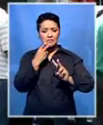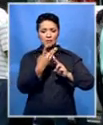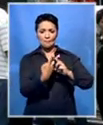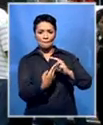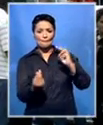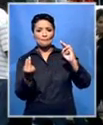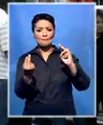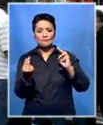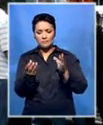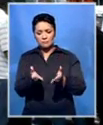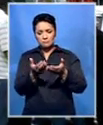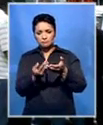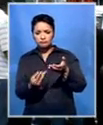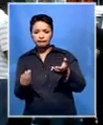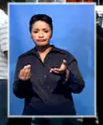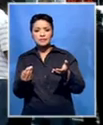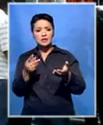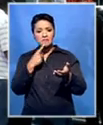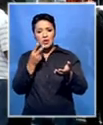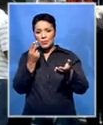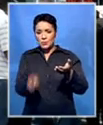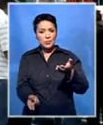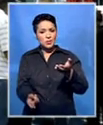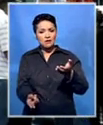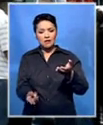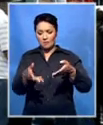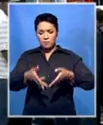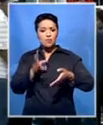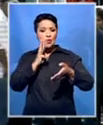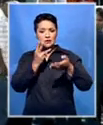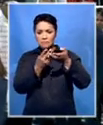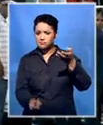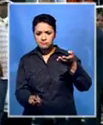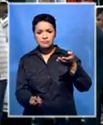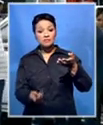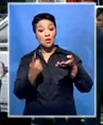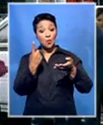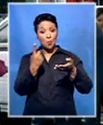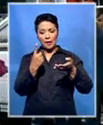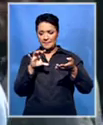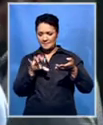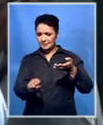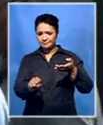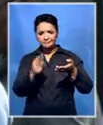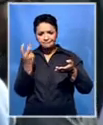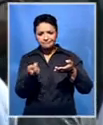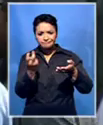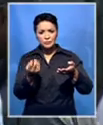jackets alongside the vessel and the bodies sink immediately. And we have one missing soul.